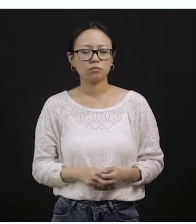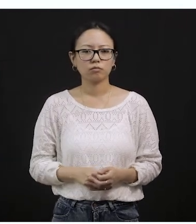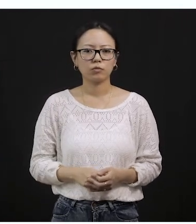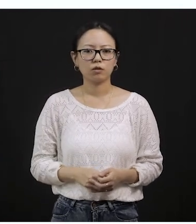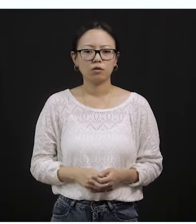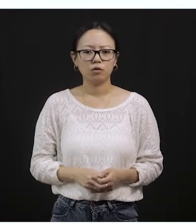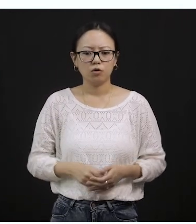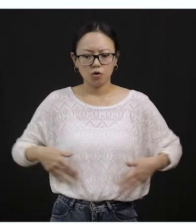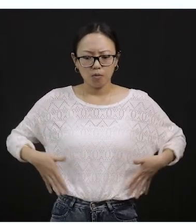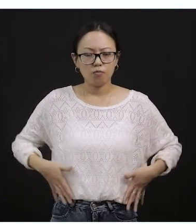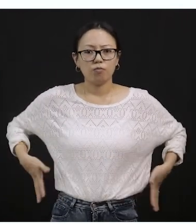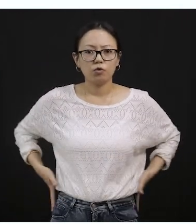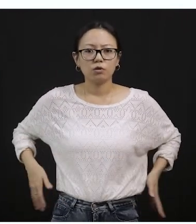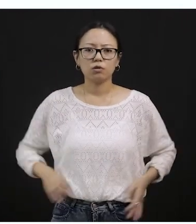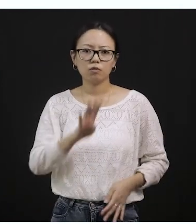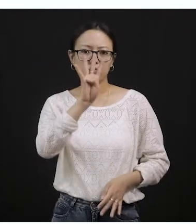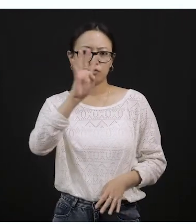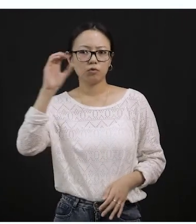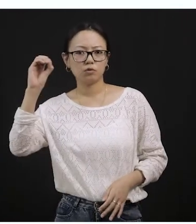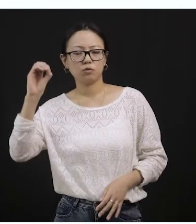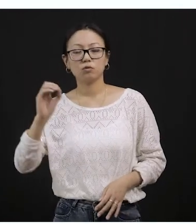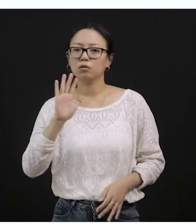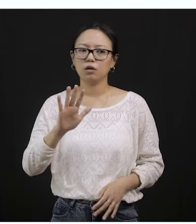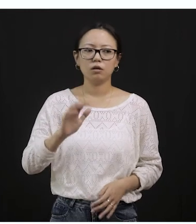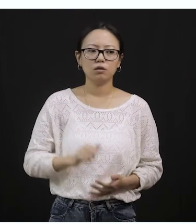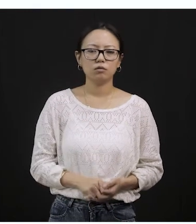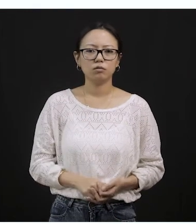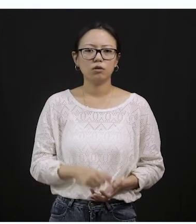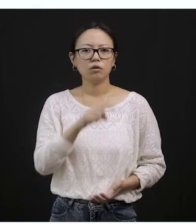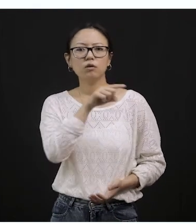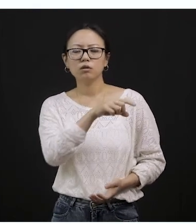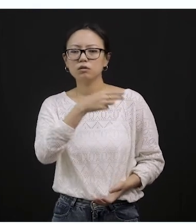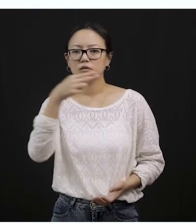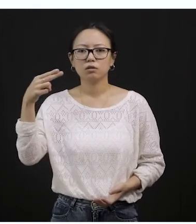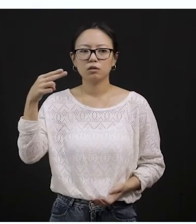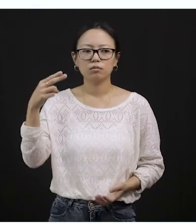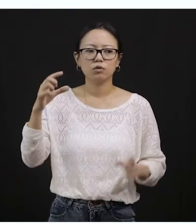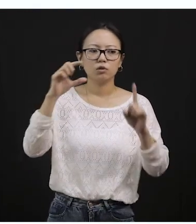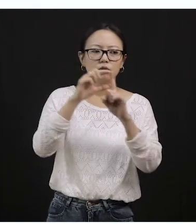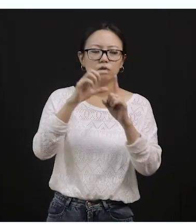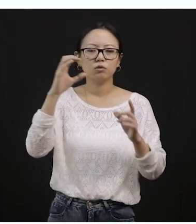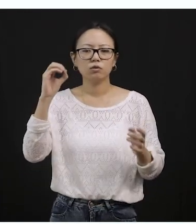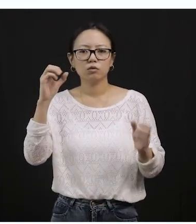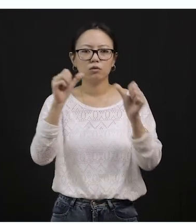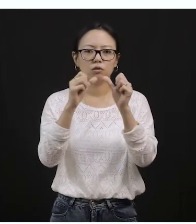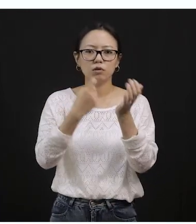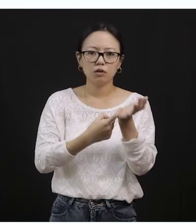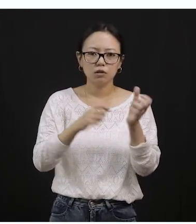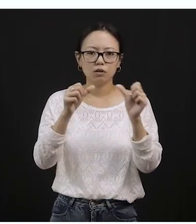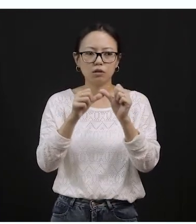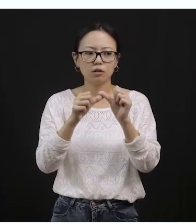a 40 pocket. Okay? And he keeps all his sketches there. He is none other than Doraemon. Yeah?